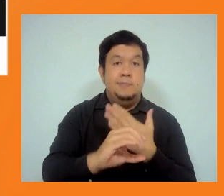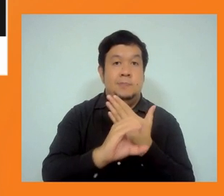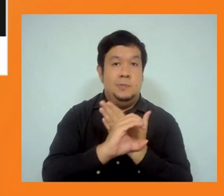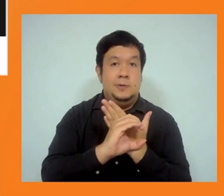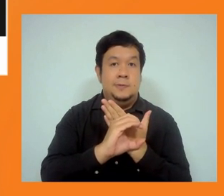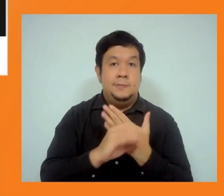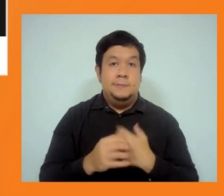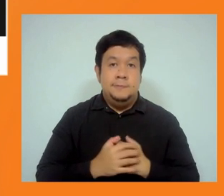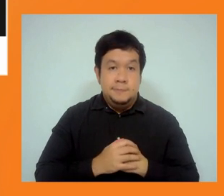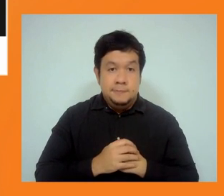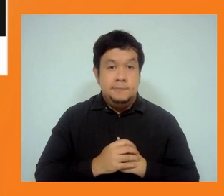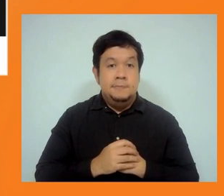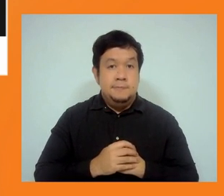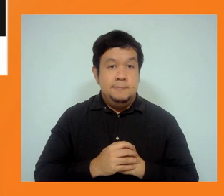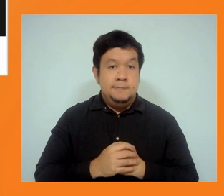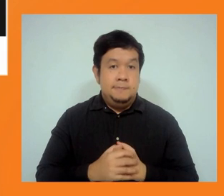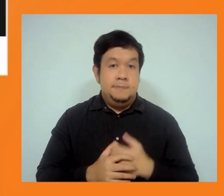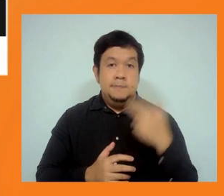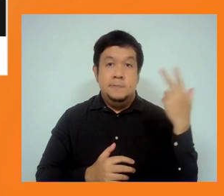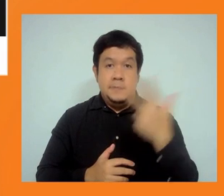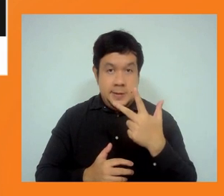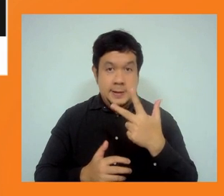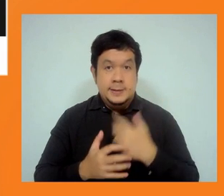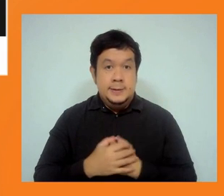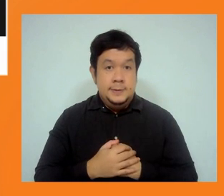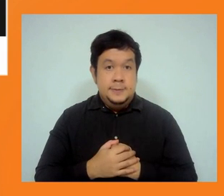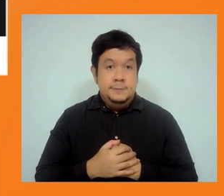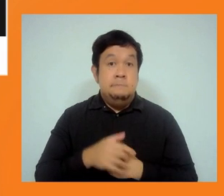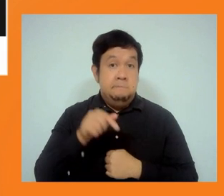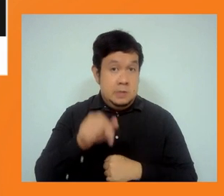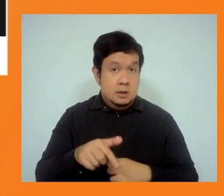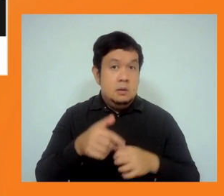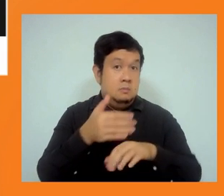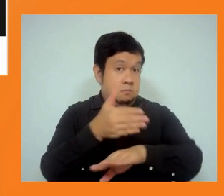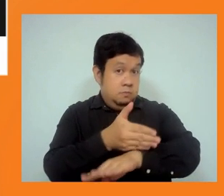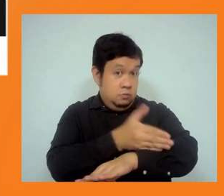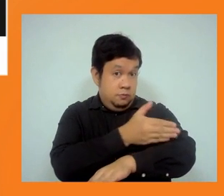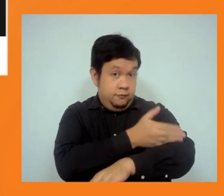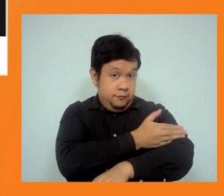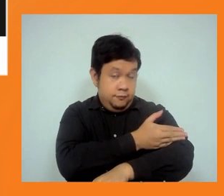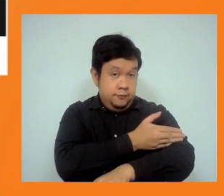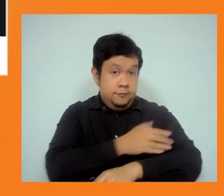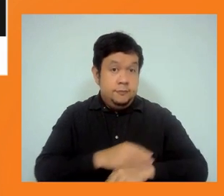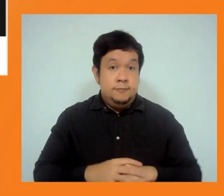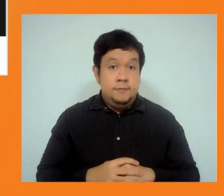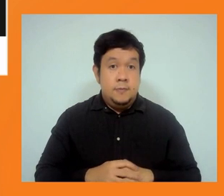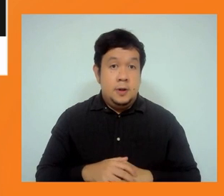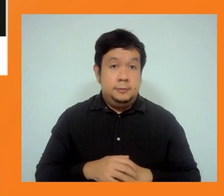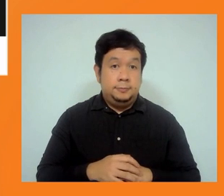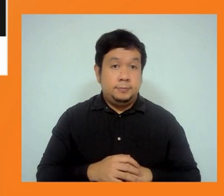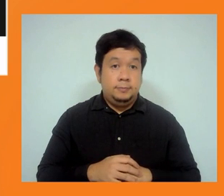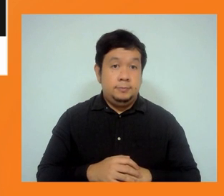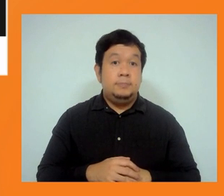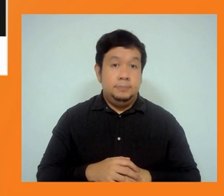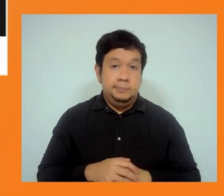Thirdly, apply the improved and expanded SPS or standards, not only in future and not only in